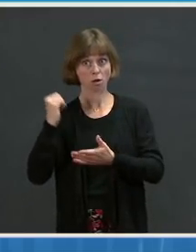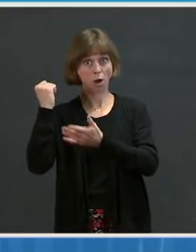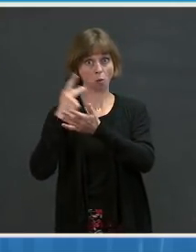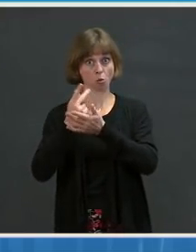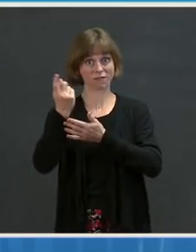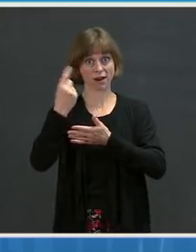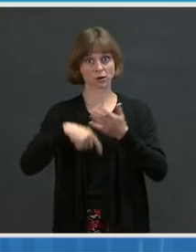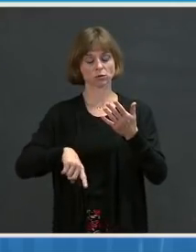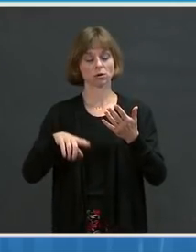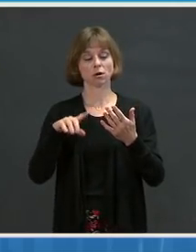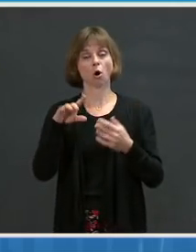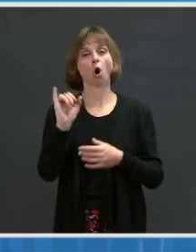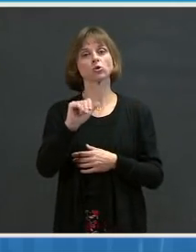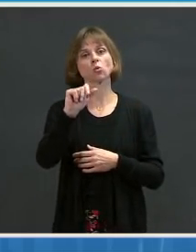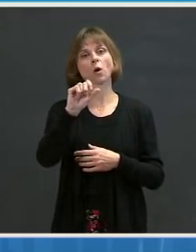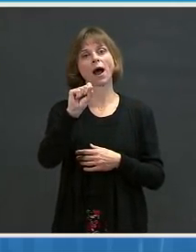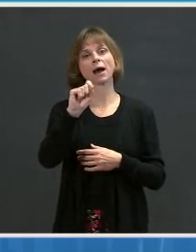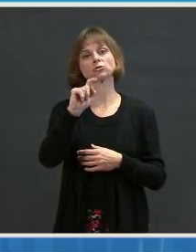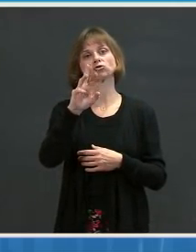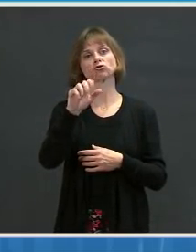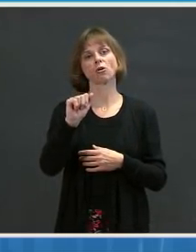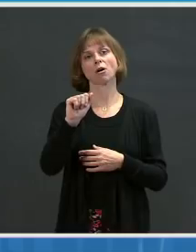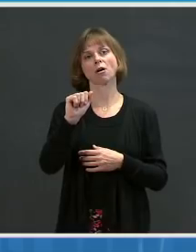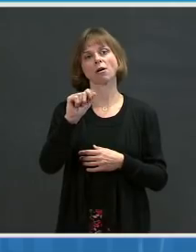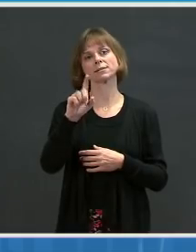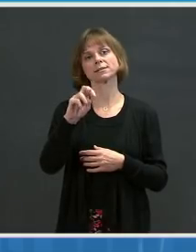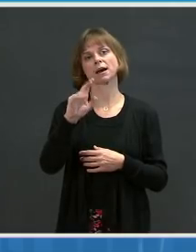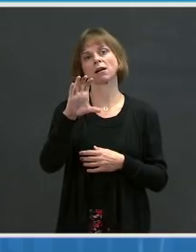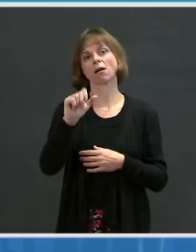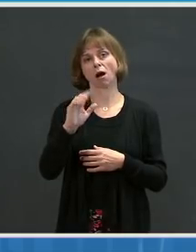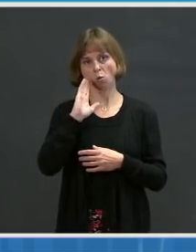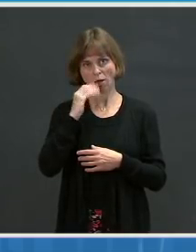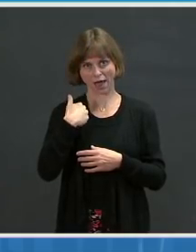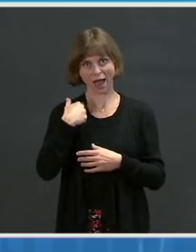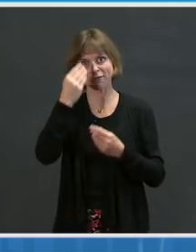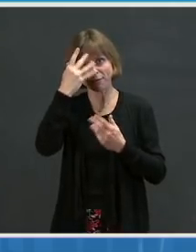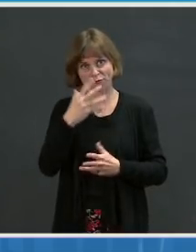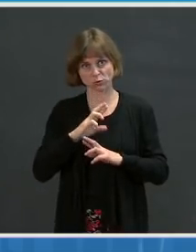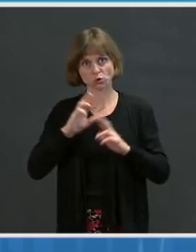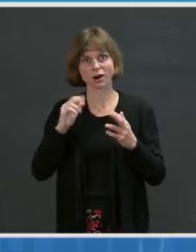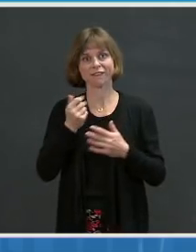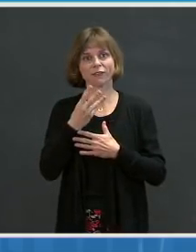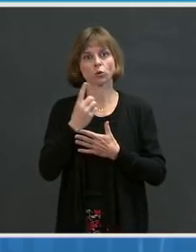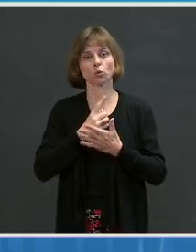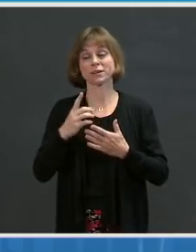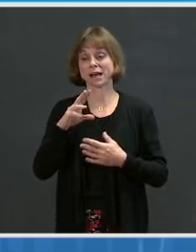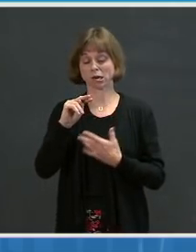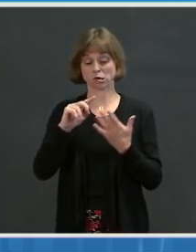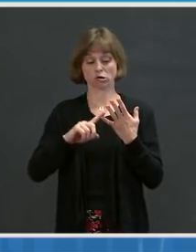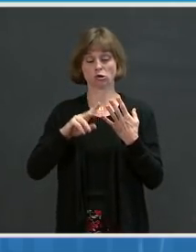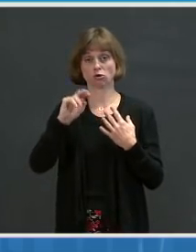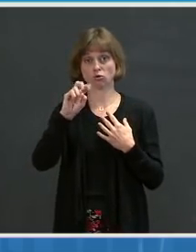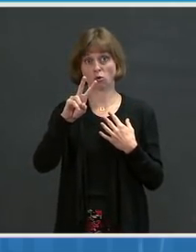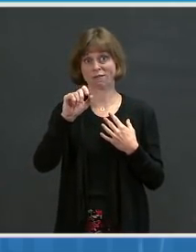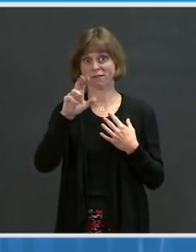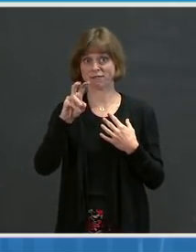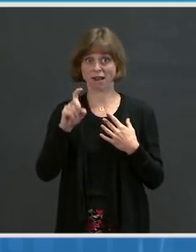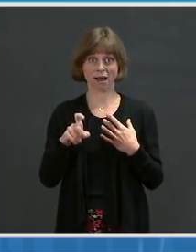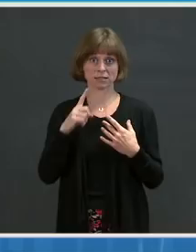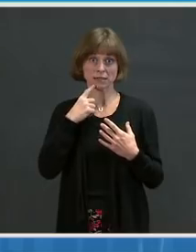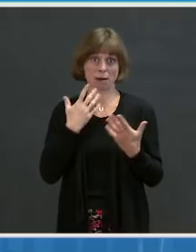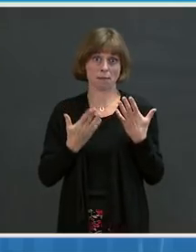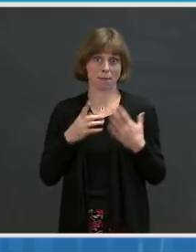AstraZeneca will have U.S. phase three data in a few weeks. And Novavax has said Q2, it'll plan to file and could have 110